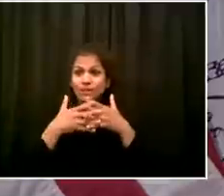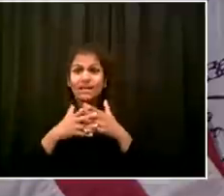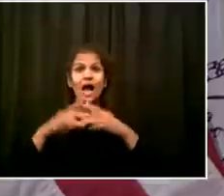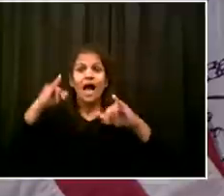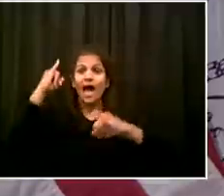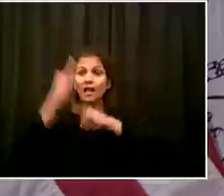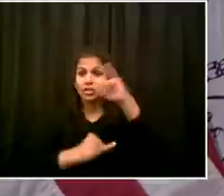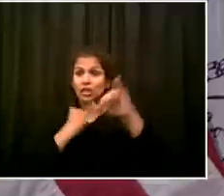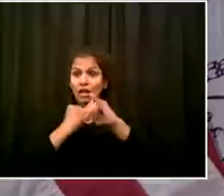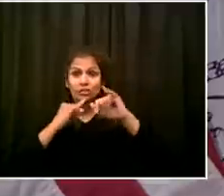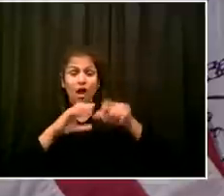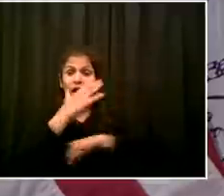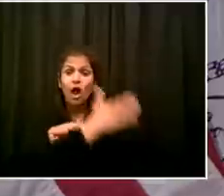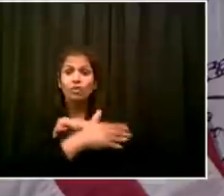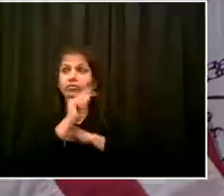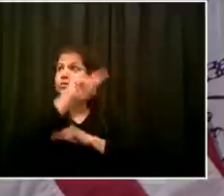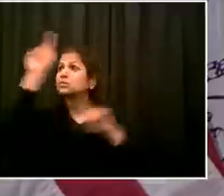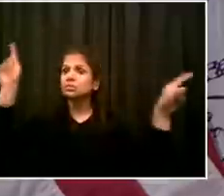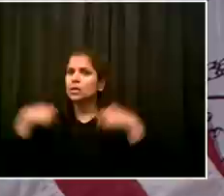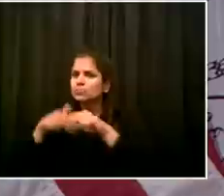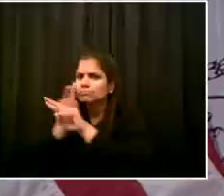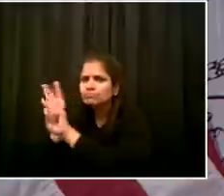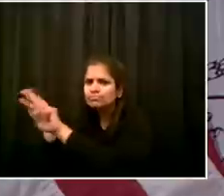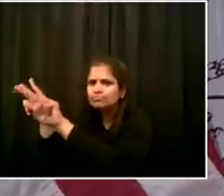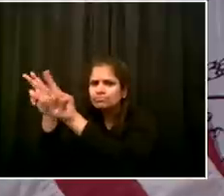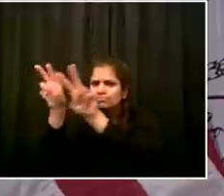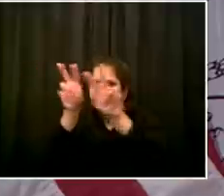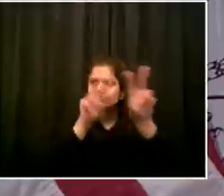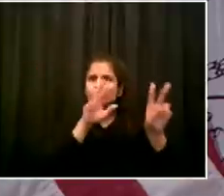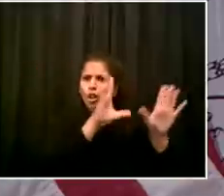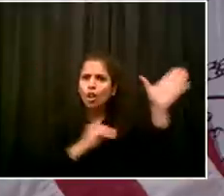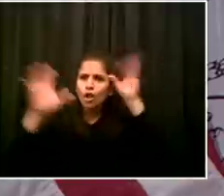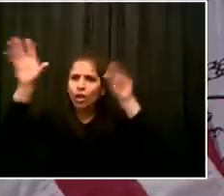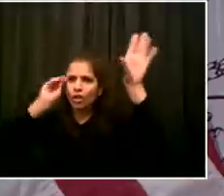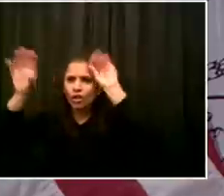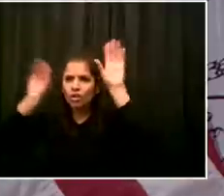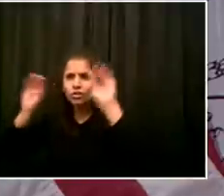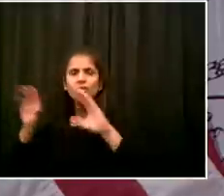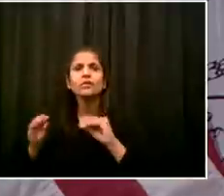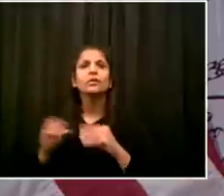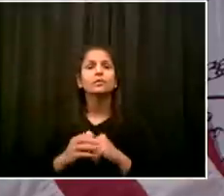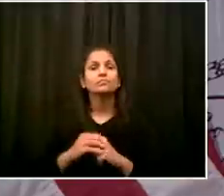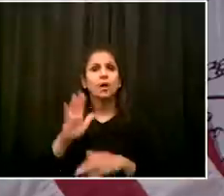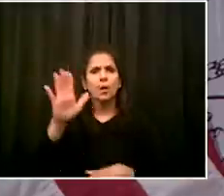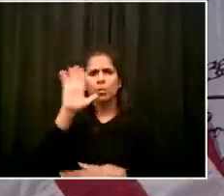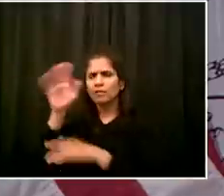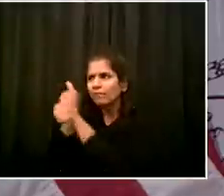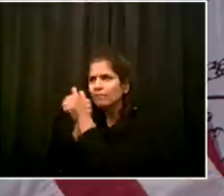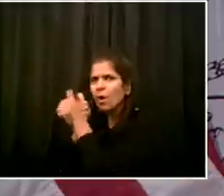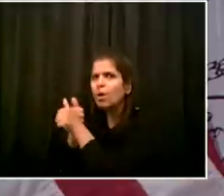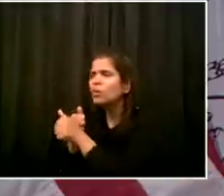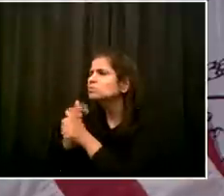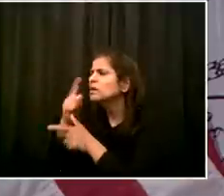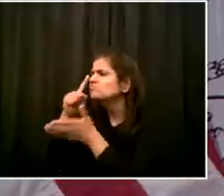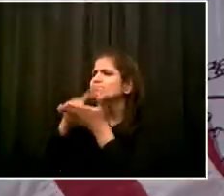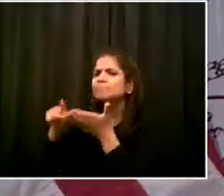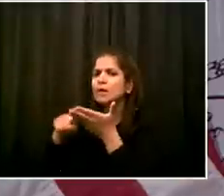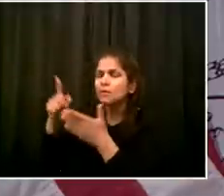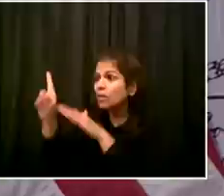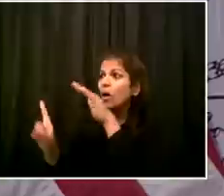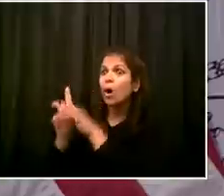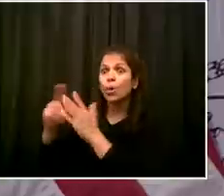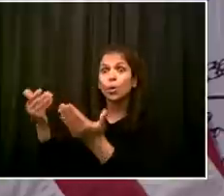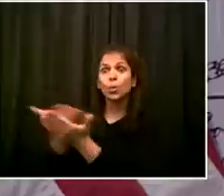in terms of new research that tells us about what happened previously, if it can inform our next steps, because